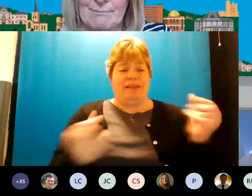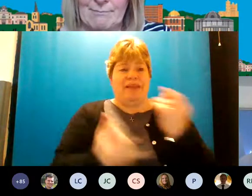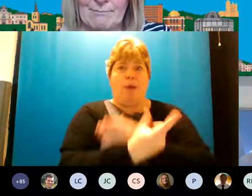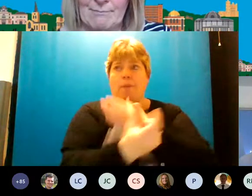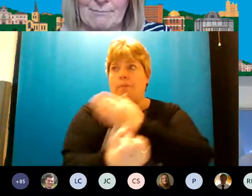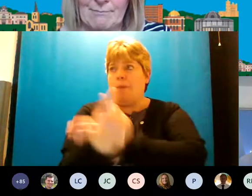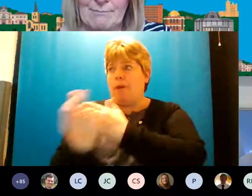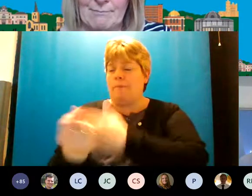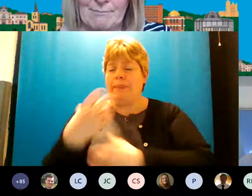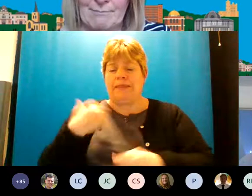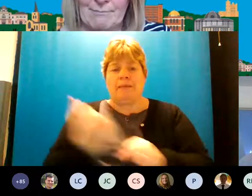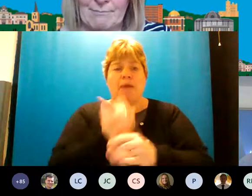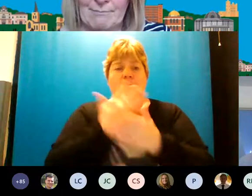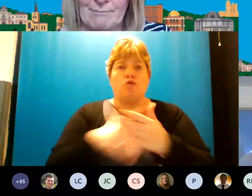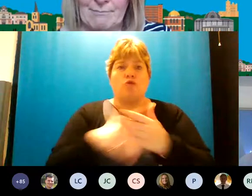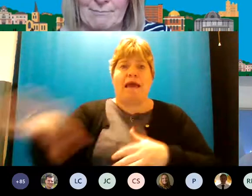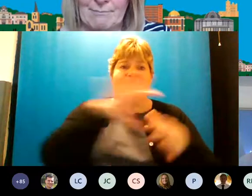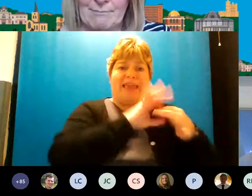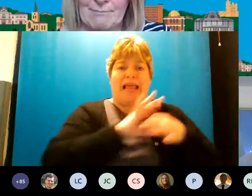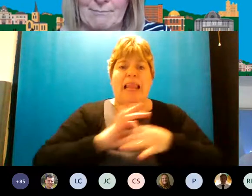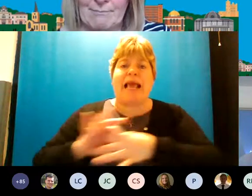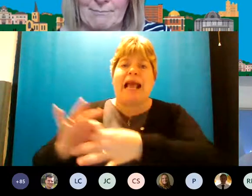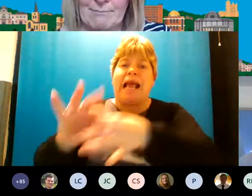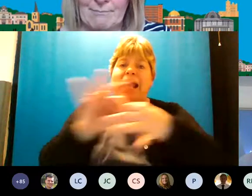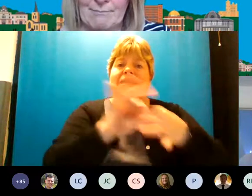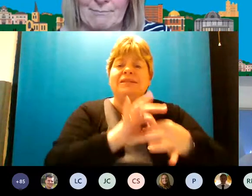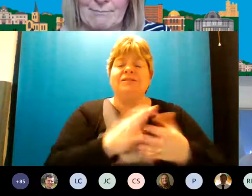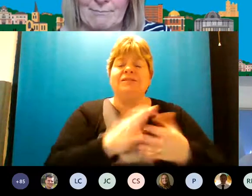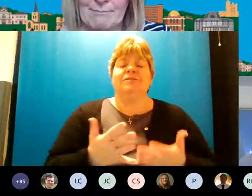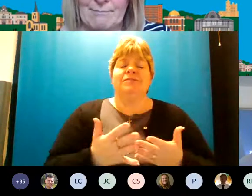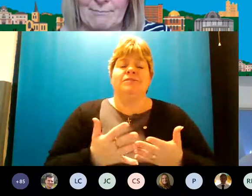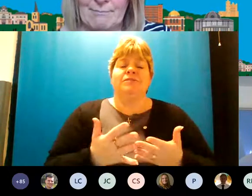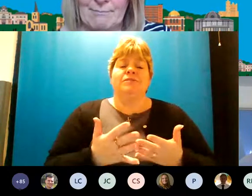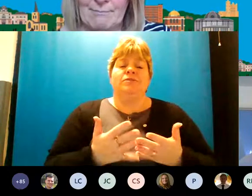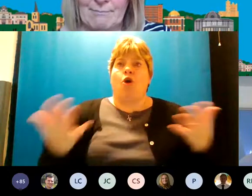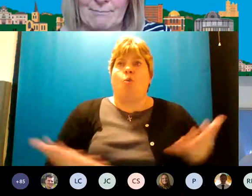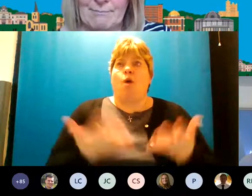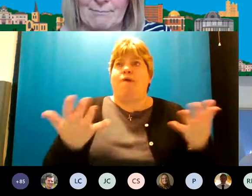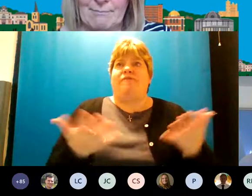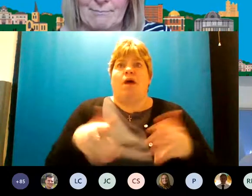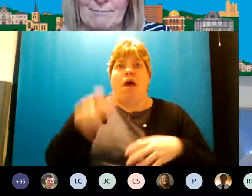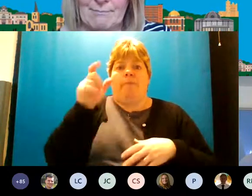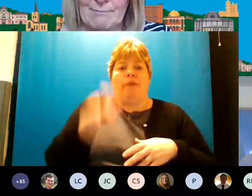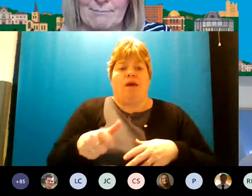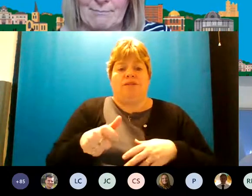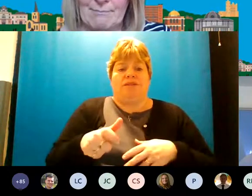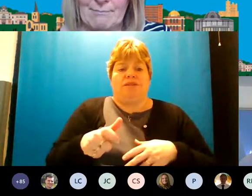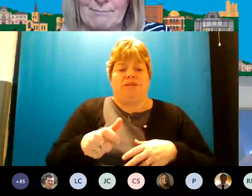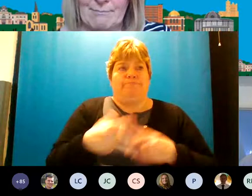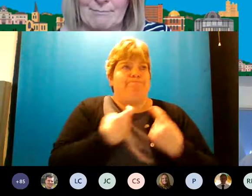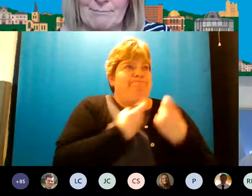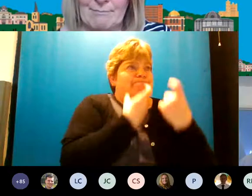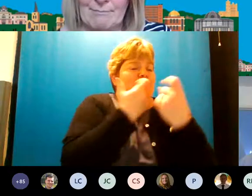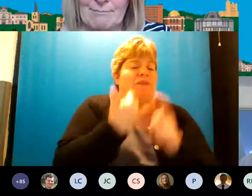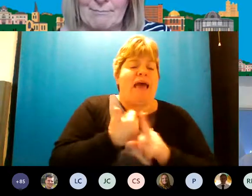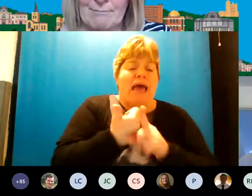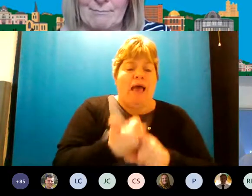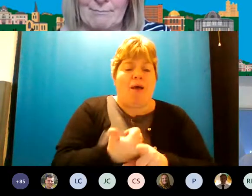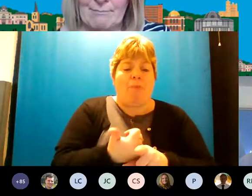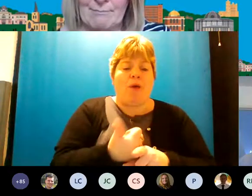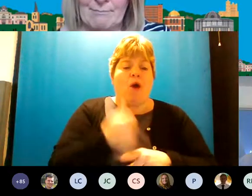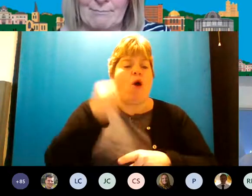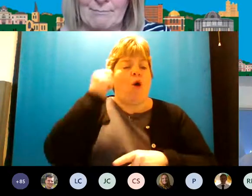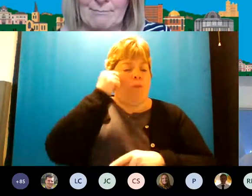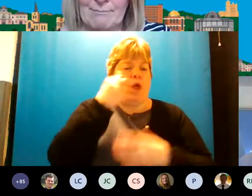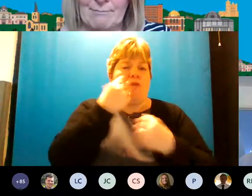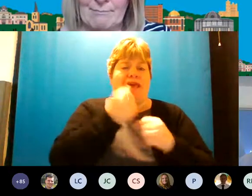need to make sure that all of these things are linked up and it and um wherever a person seeks help we know that they they can